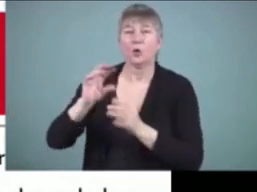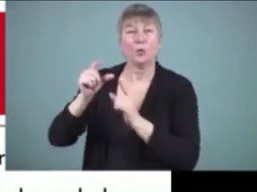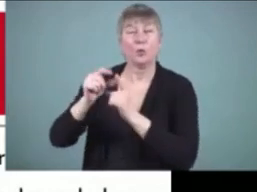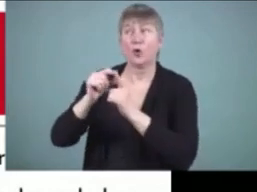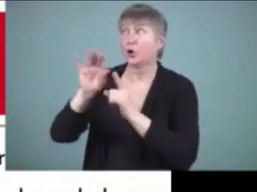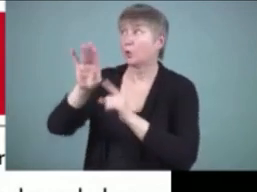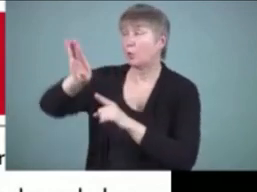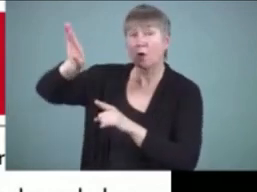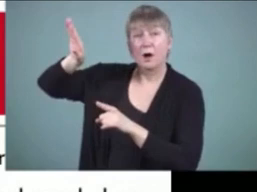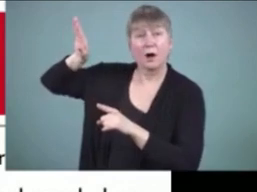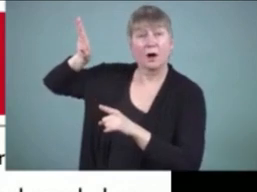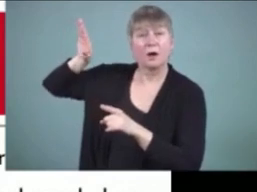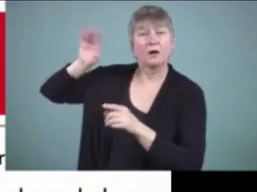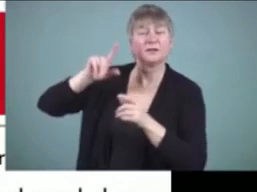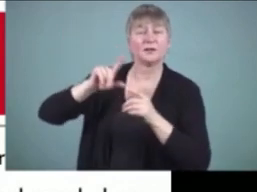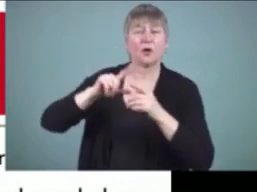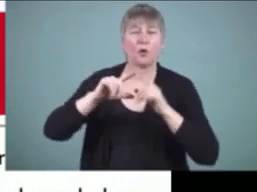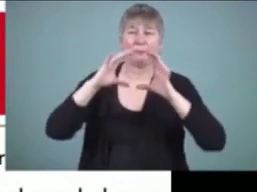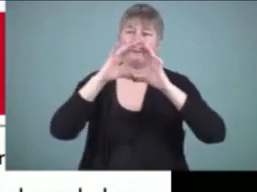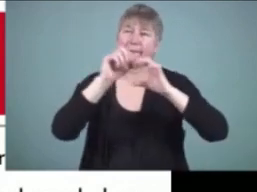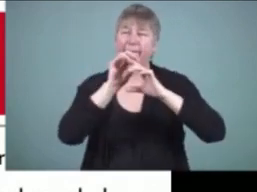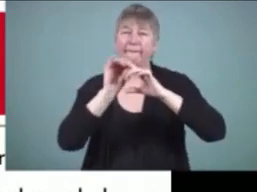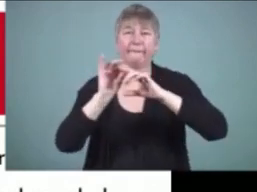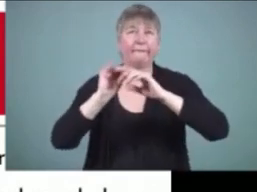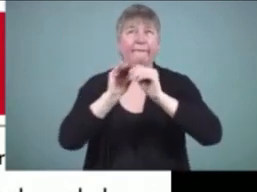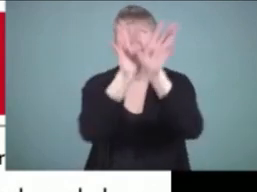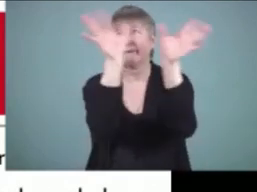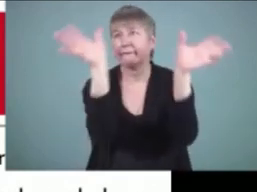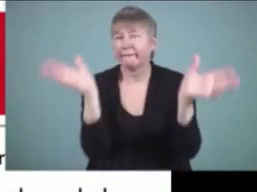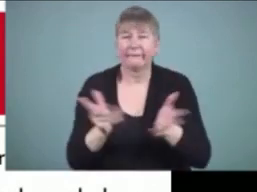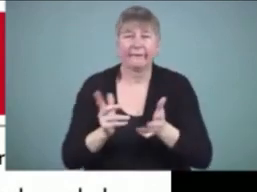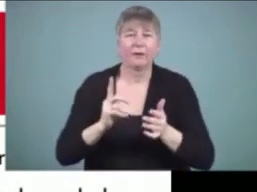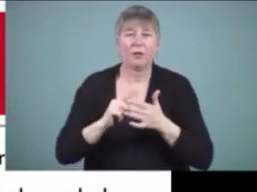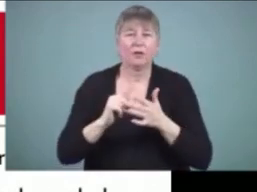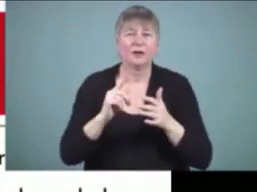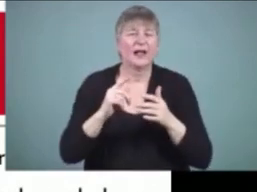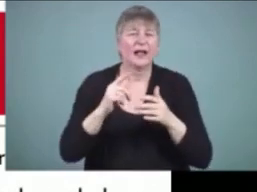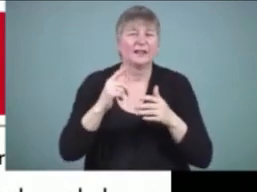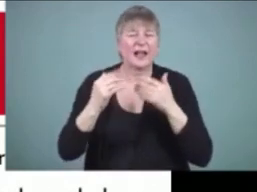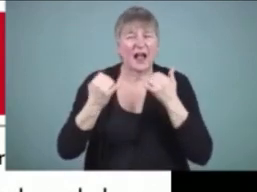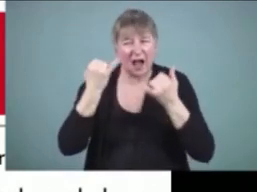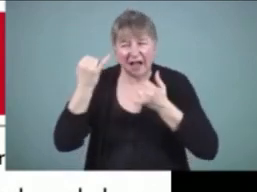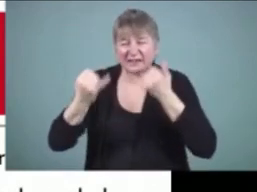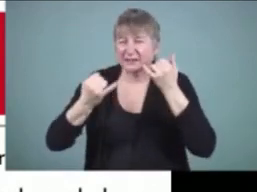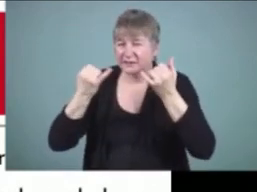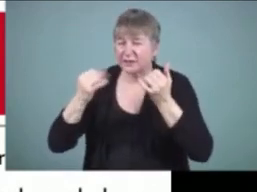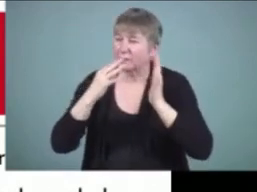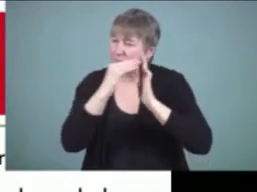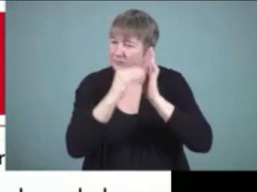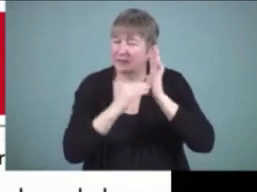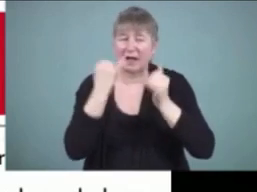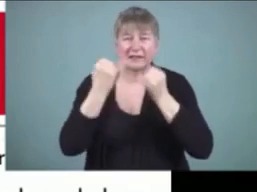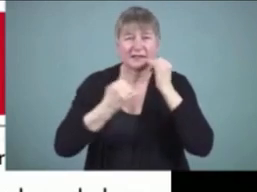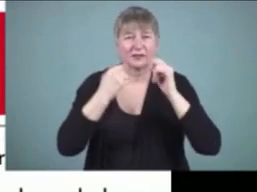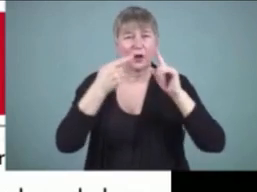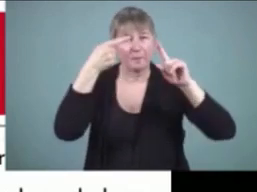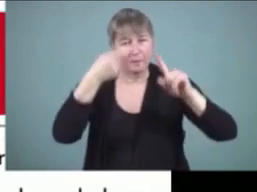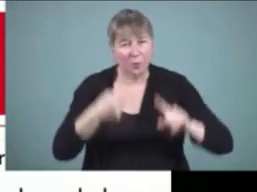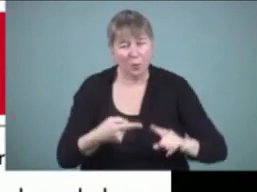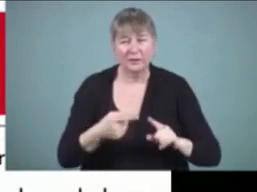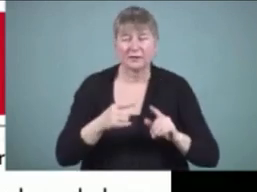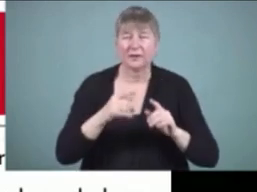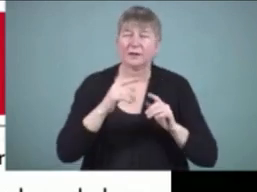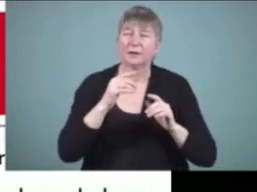that sort of when you sit around and you brainstorm a topic um and in getting some ideas down in point form before you start